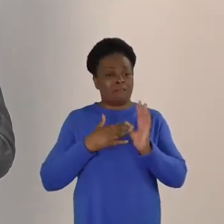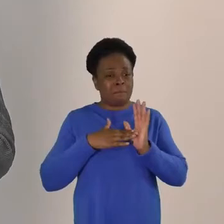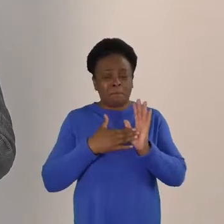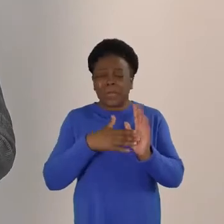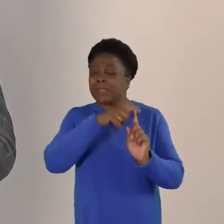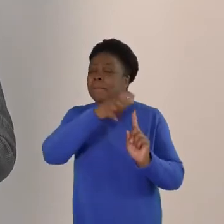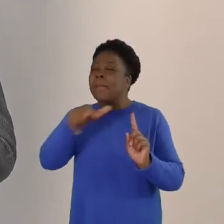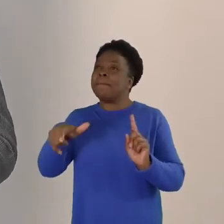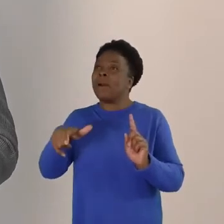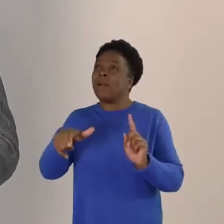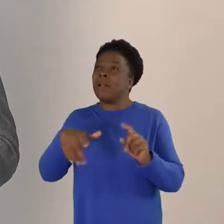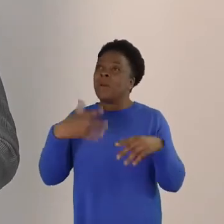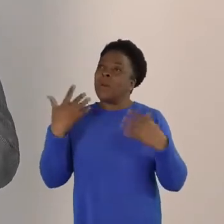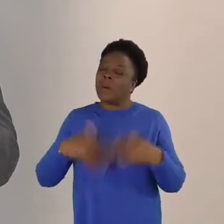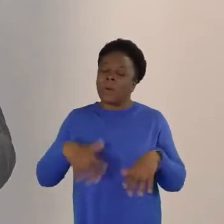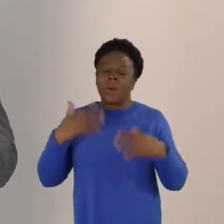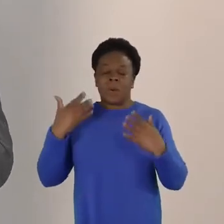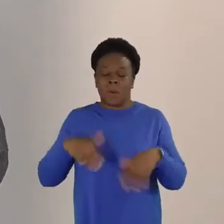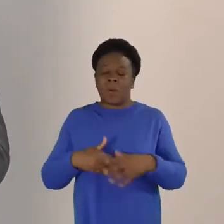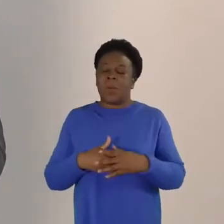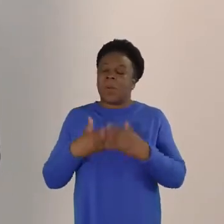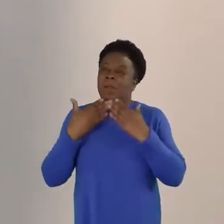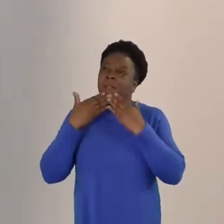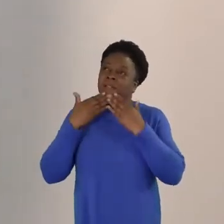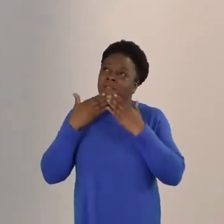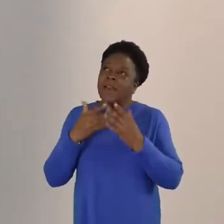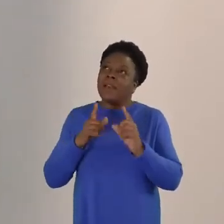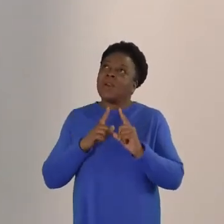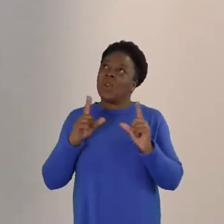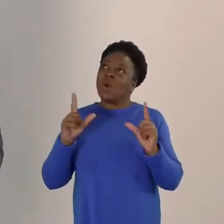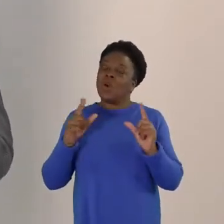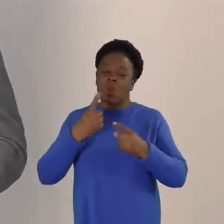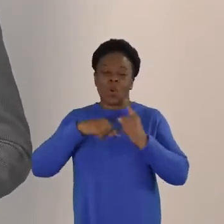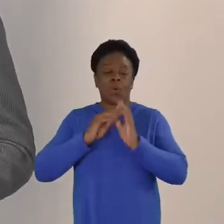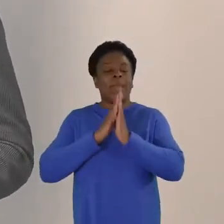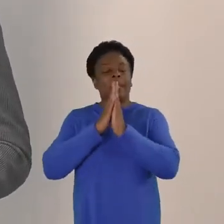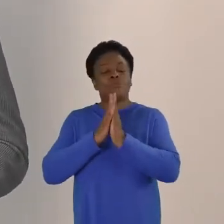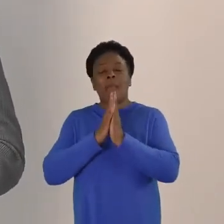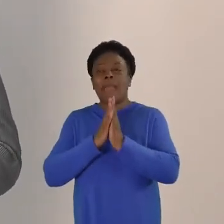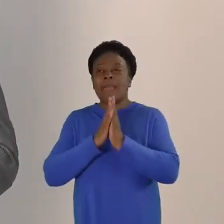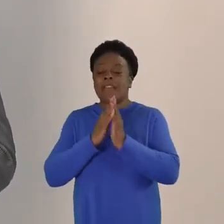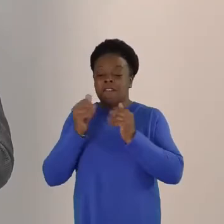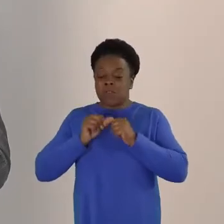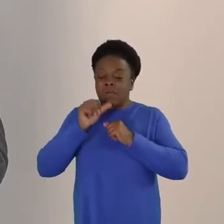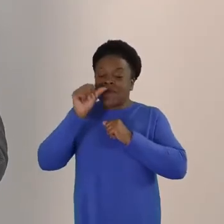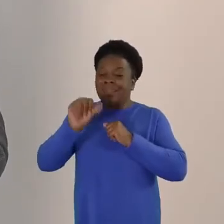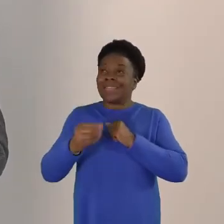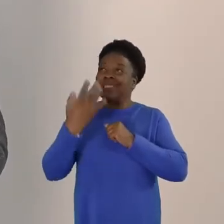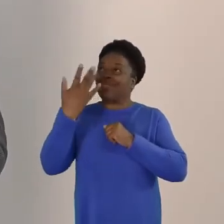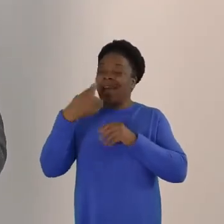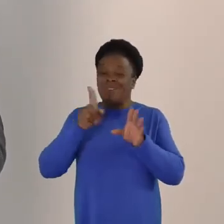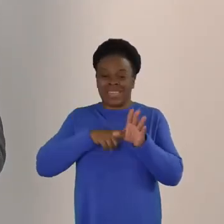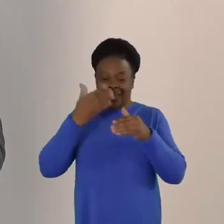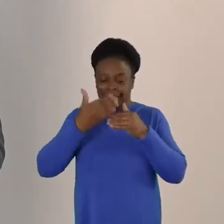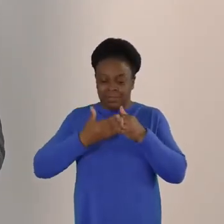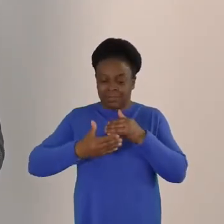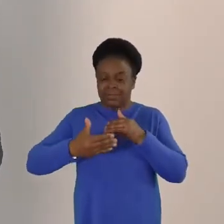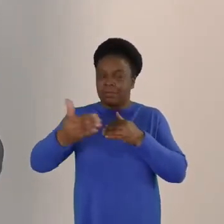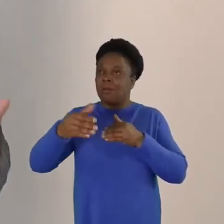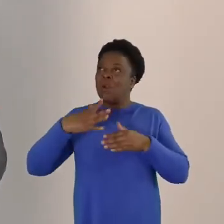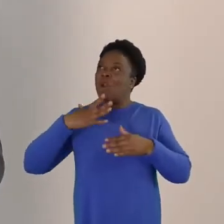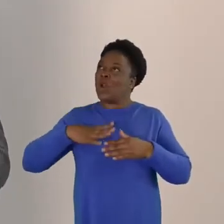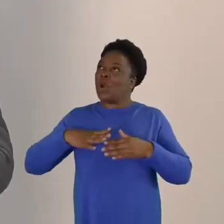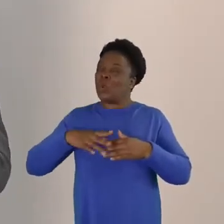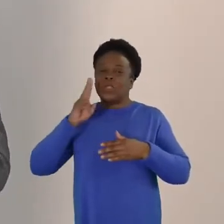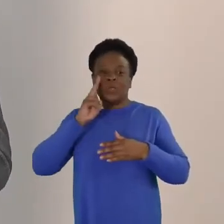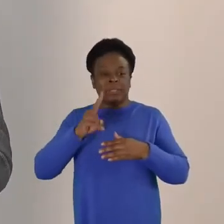what servanthood. And Father, we pray that the next five years would see even greater impact.